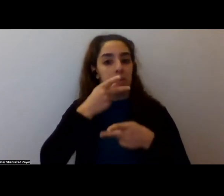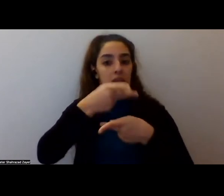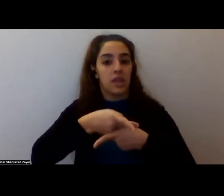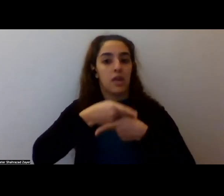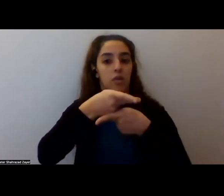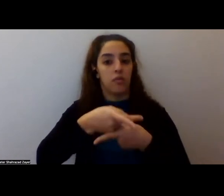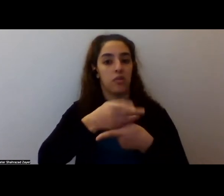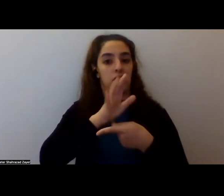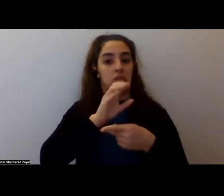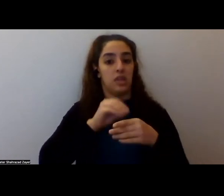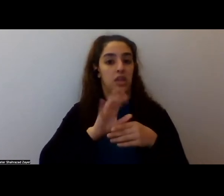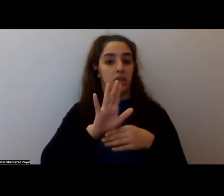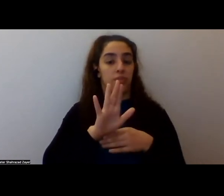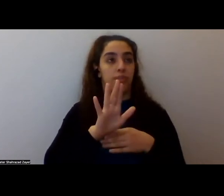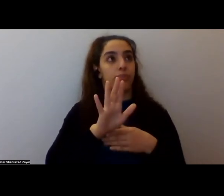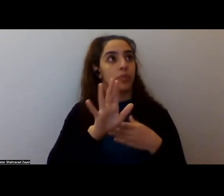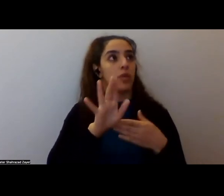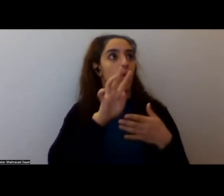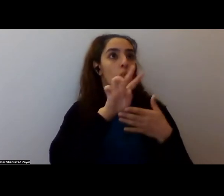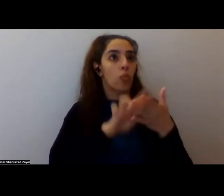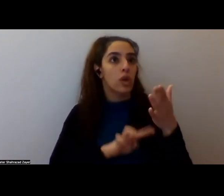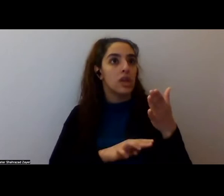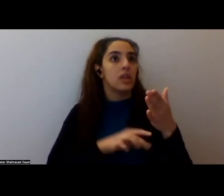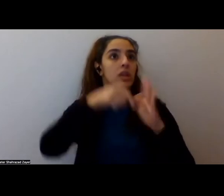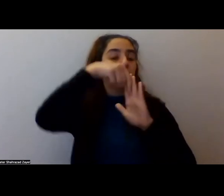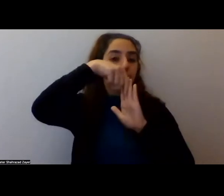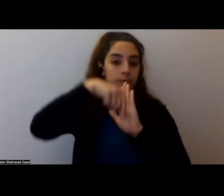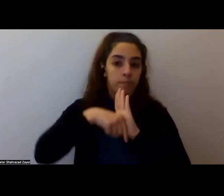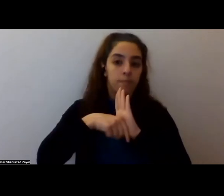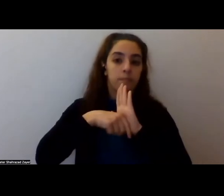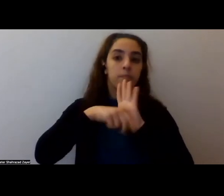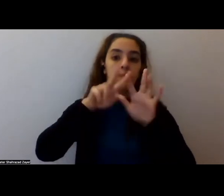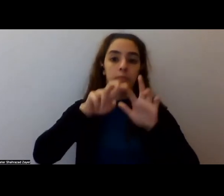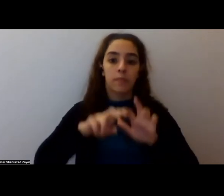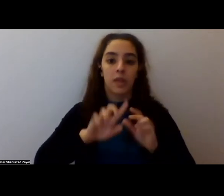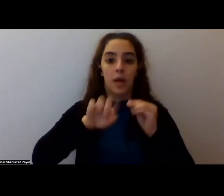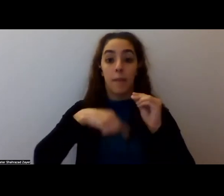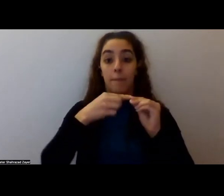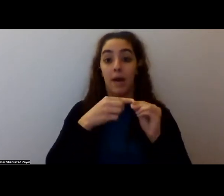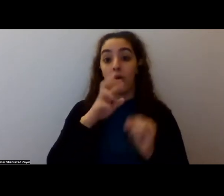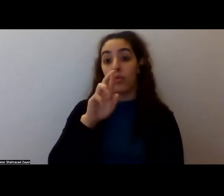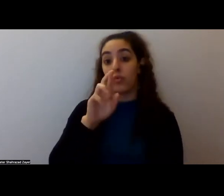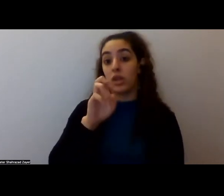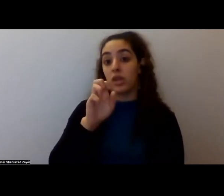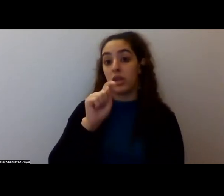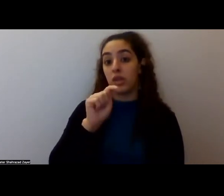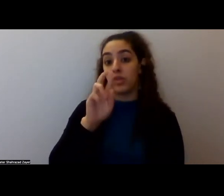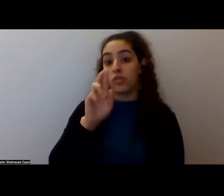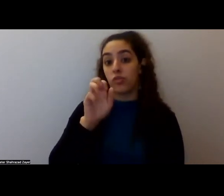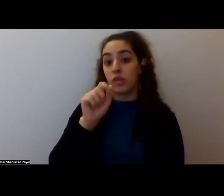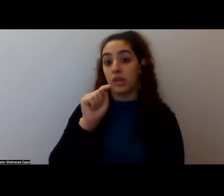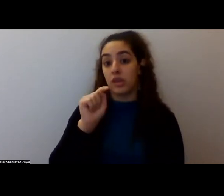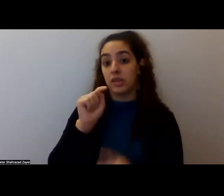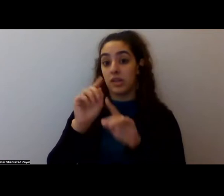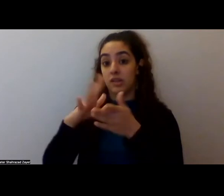um, reading thoroughly about these, um, these retreat centers, because there are a lot of people who are out there